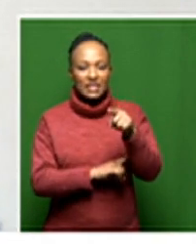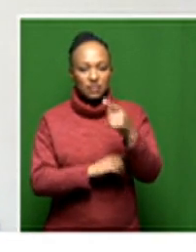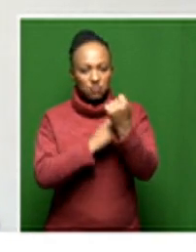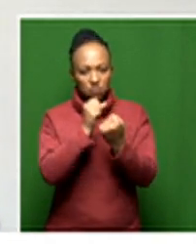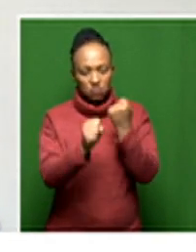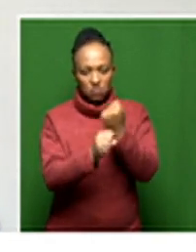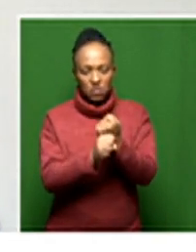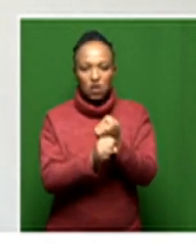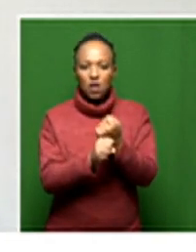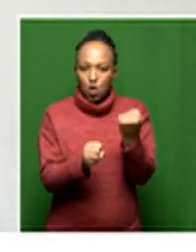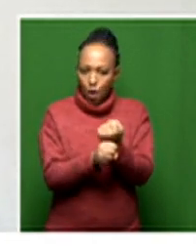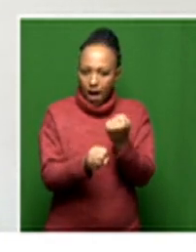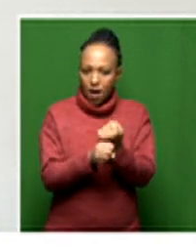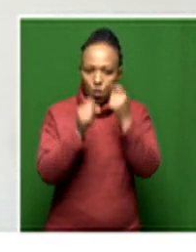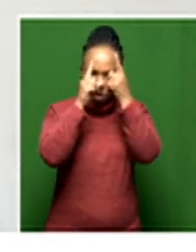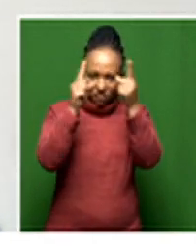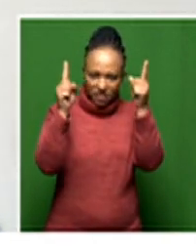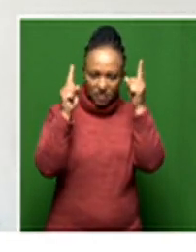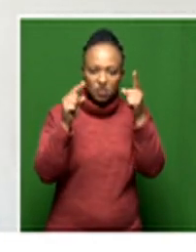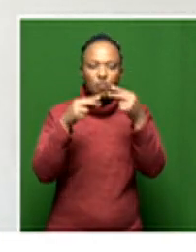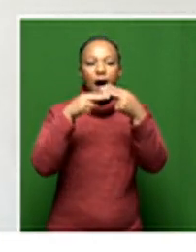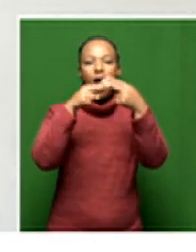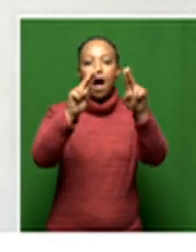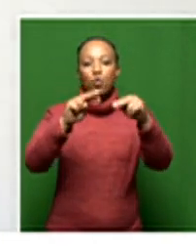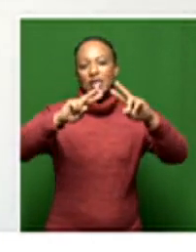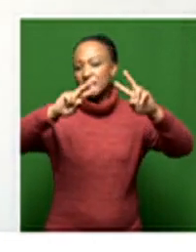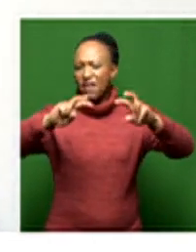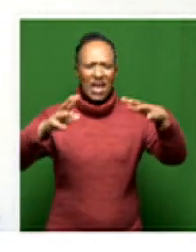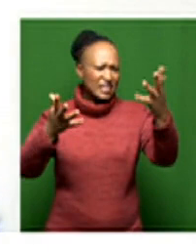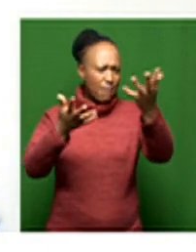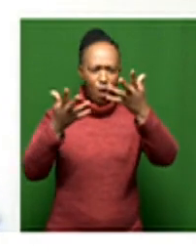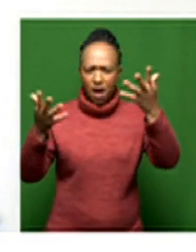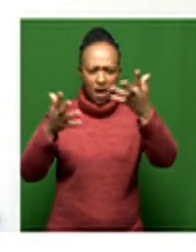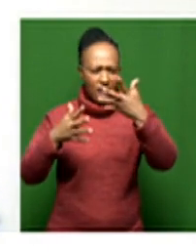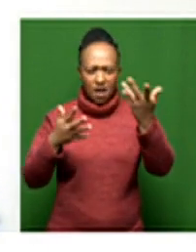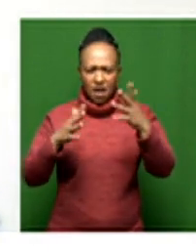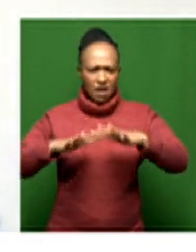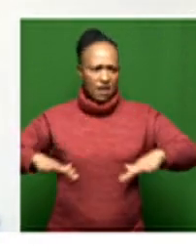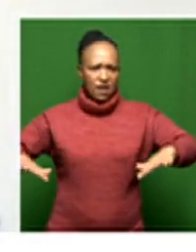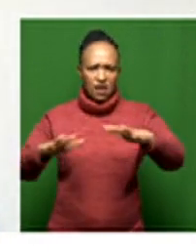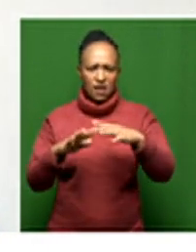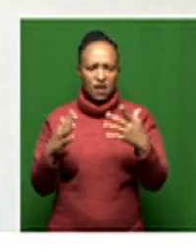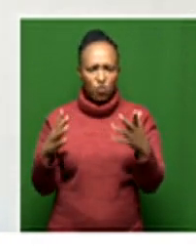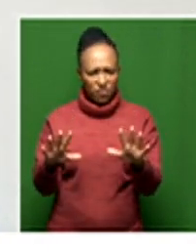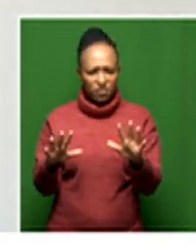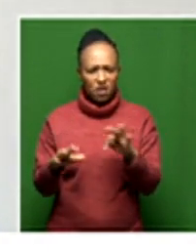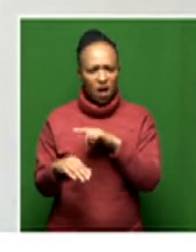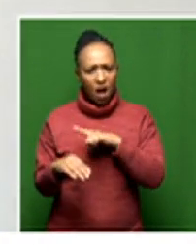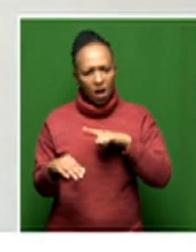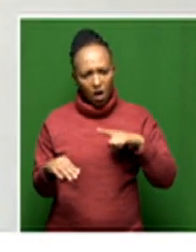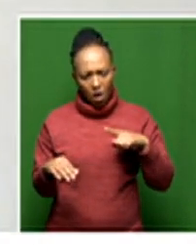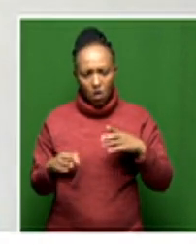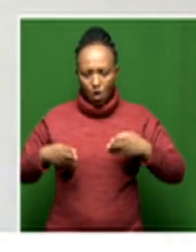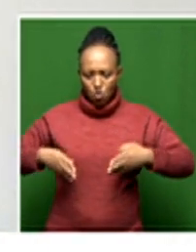field at university and we were out surveying in middle of nowhere and we had taken a very long